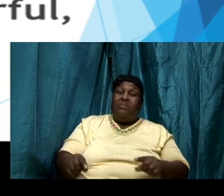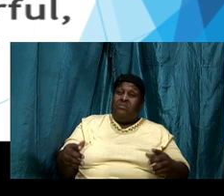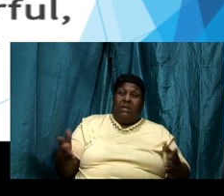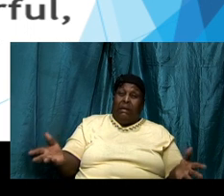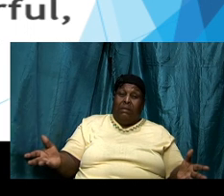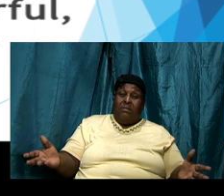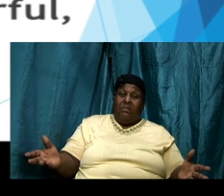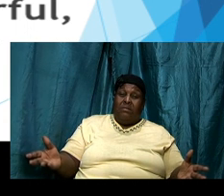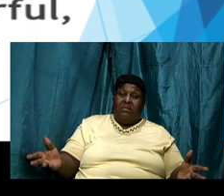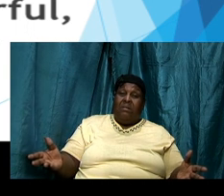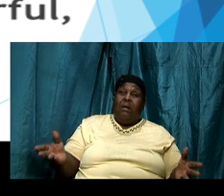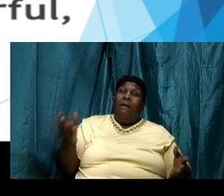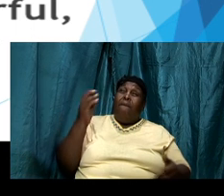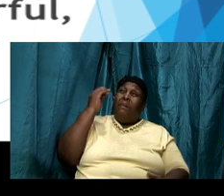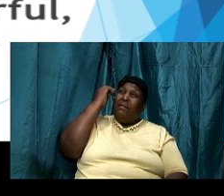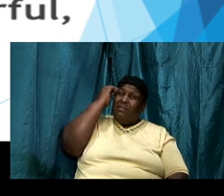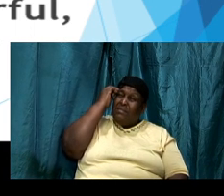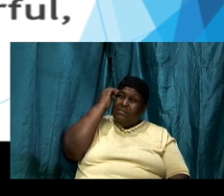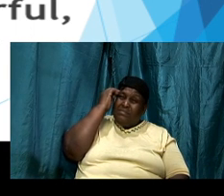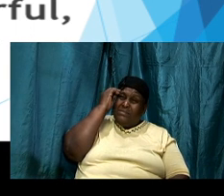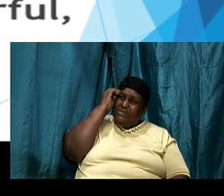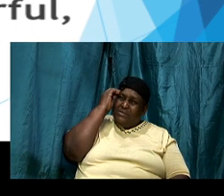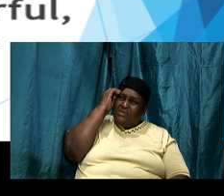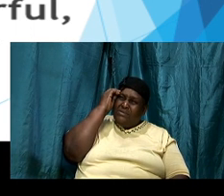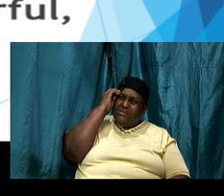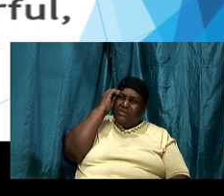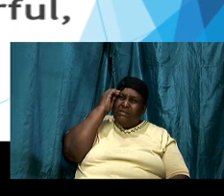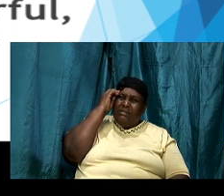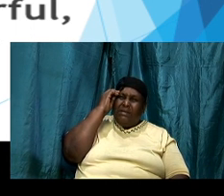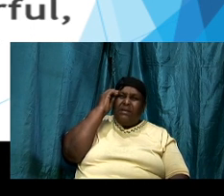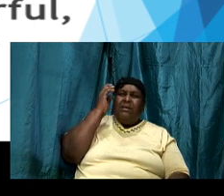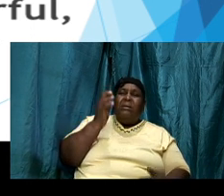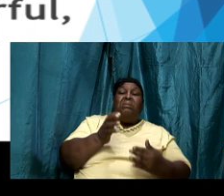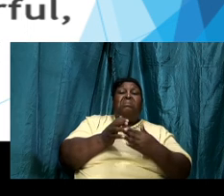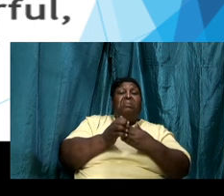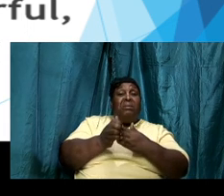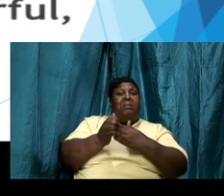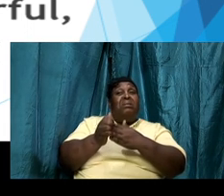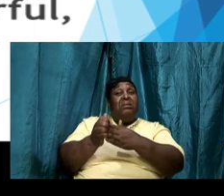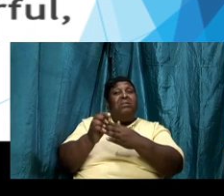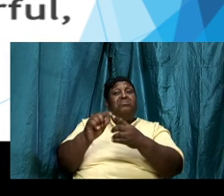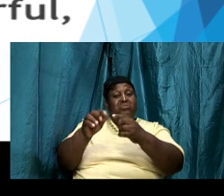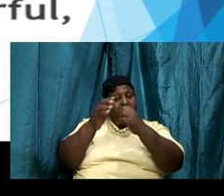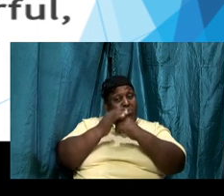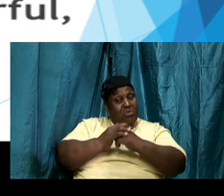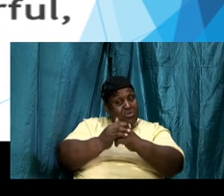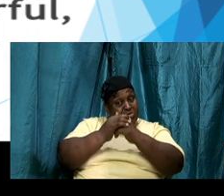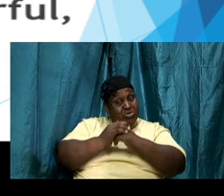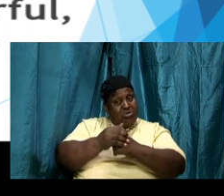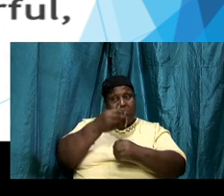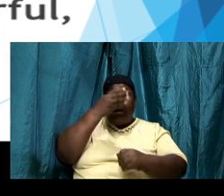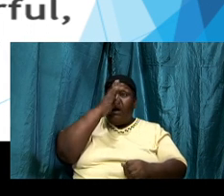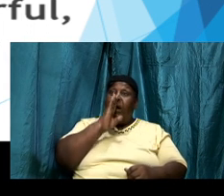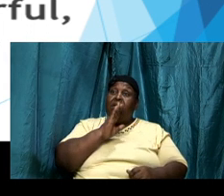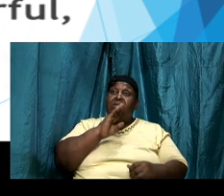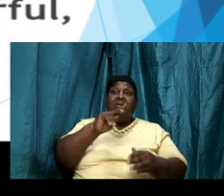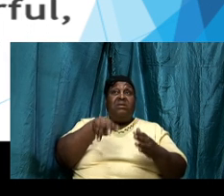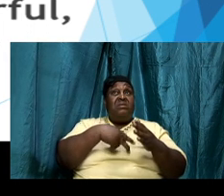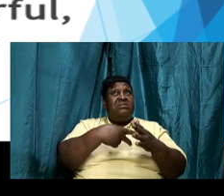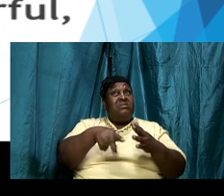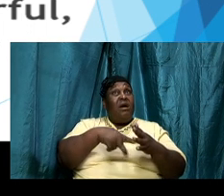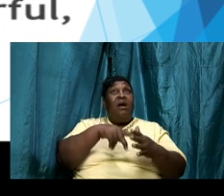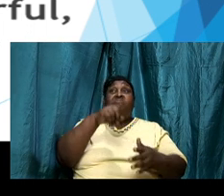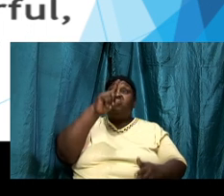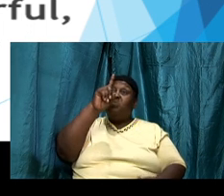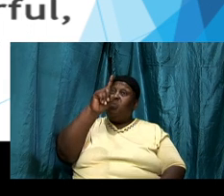saints of God lead to worship it was Psalm 1 I'm sorry and verse 2 Psalm